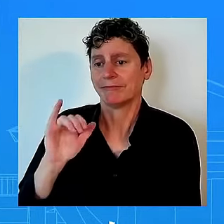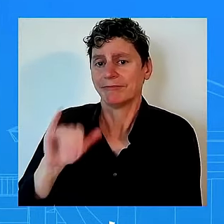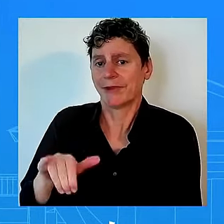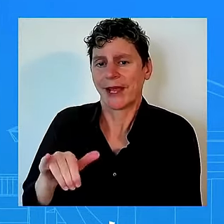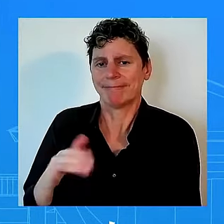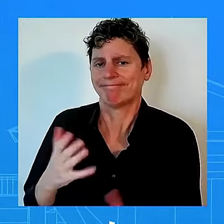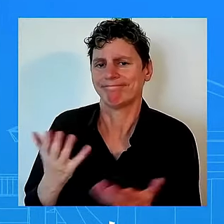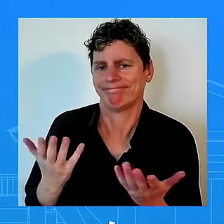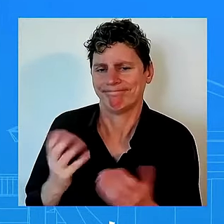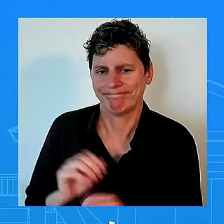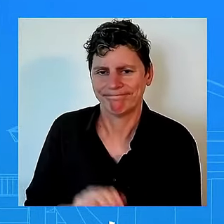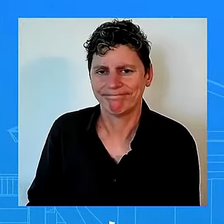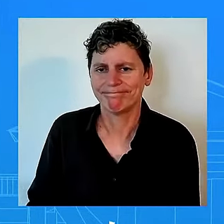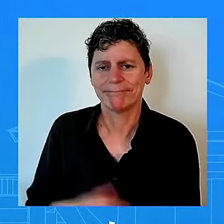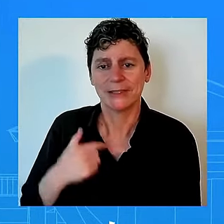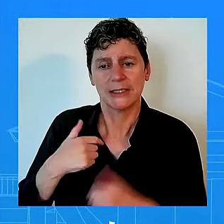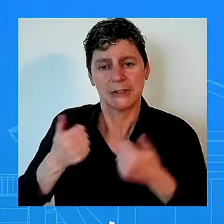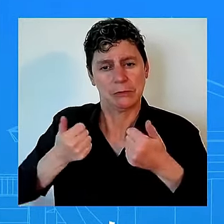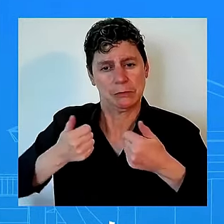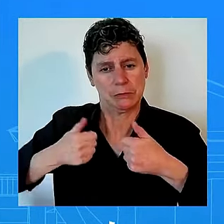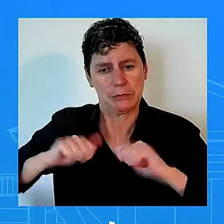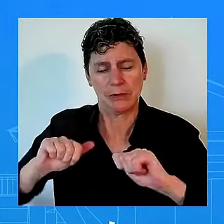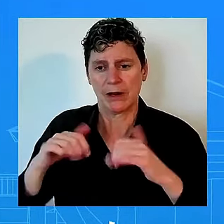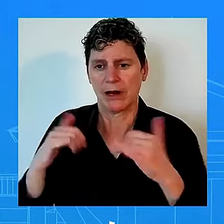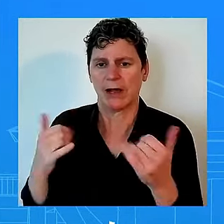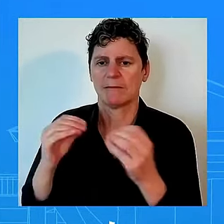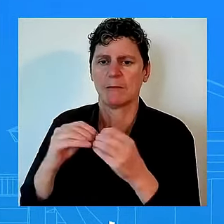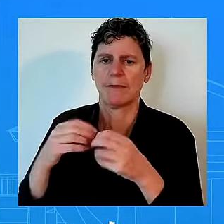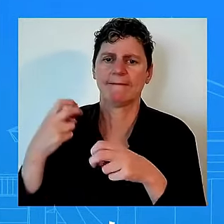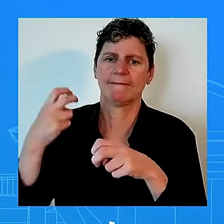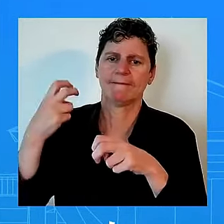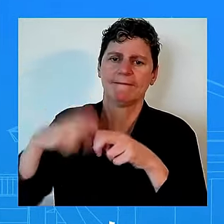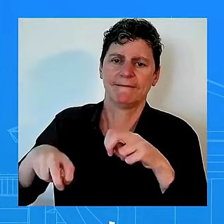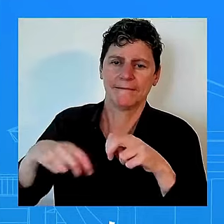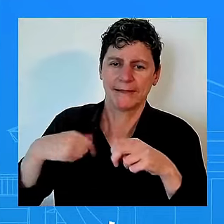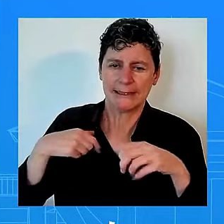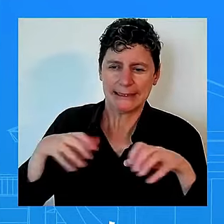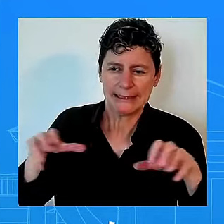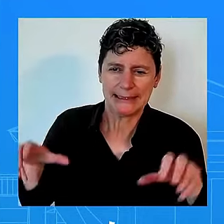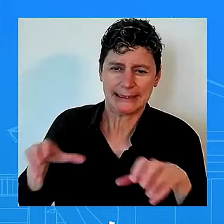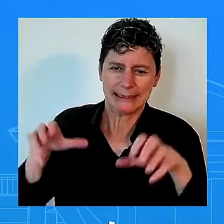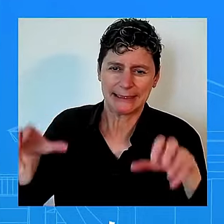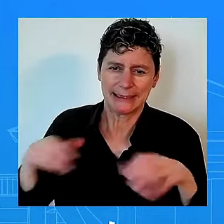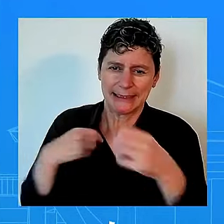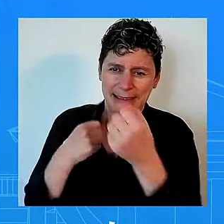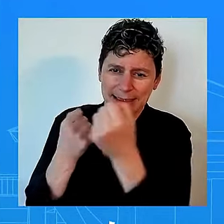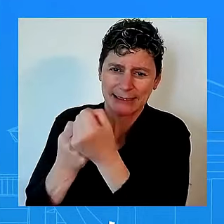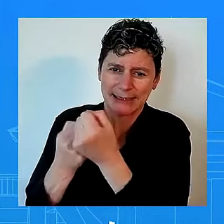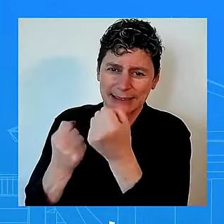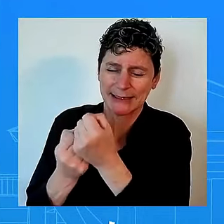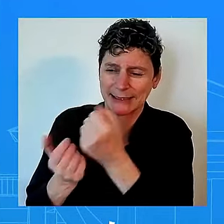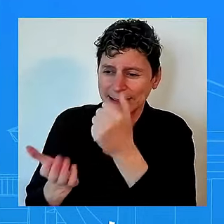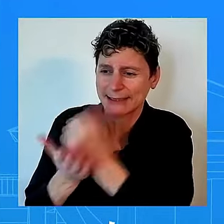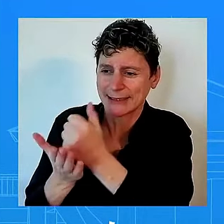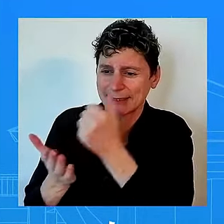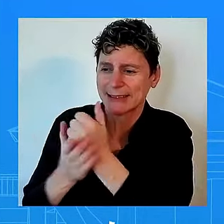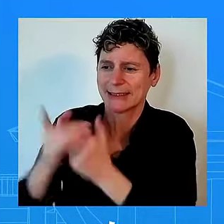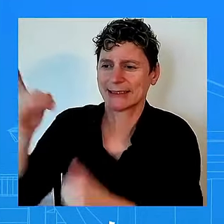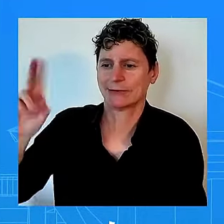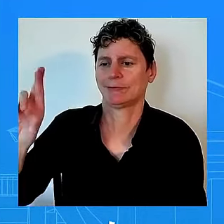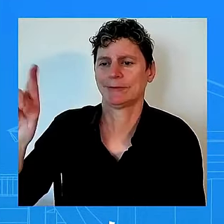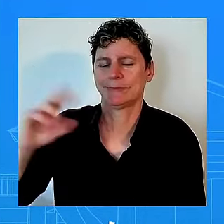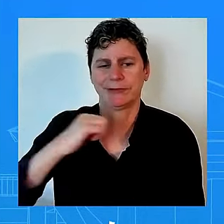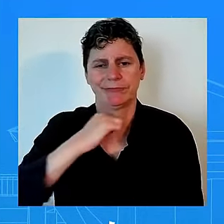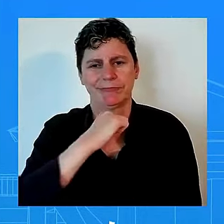republicans got in the way now if republicans want to work with us in a good faith they did they actually did and then they turned their